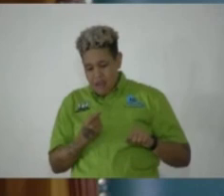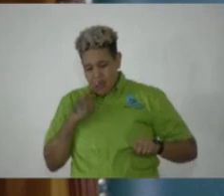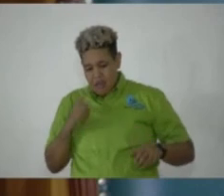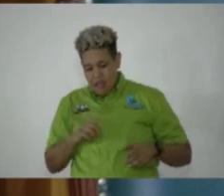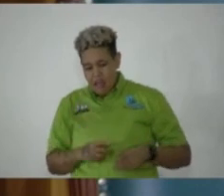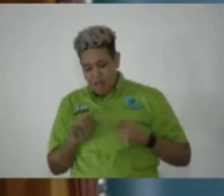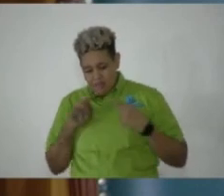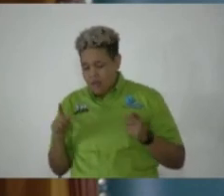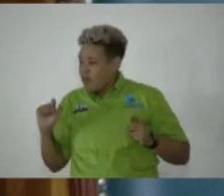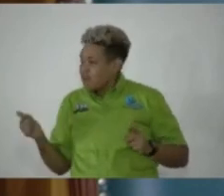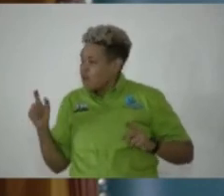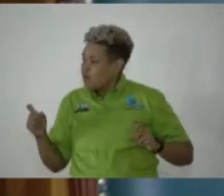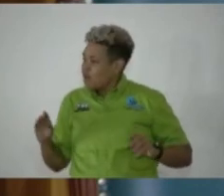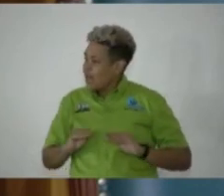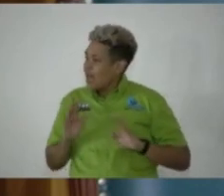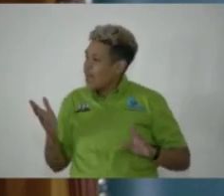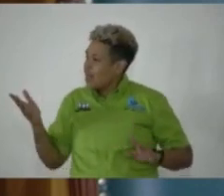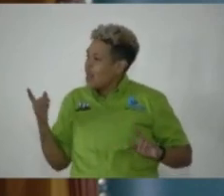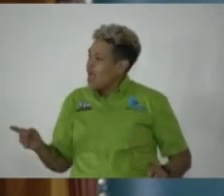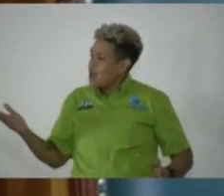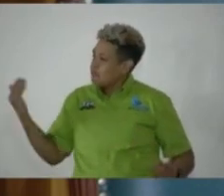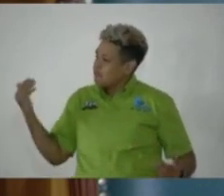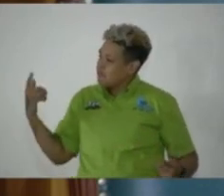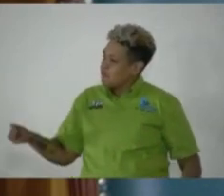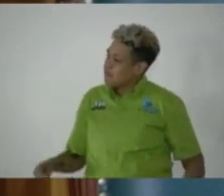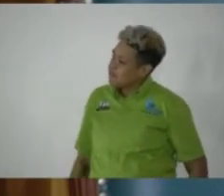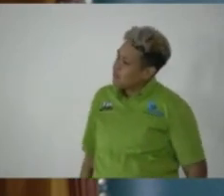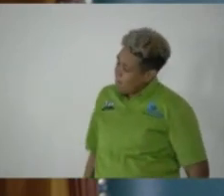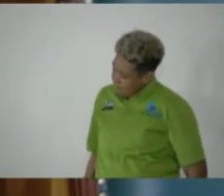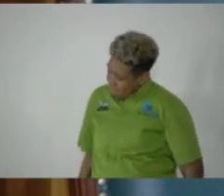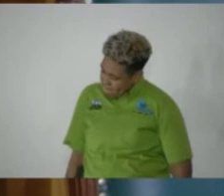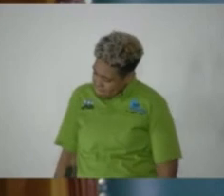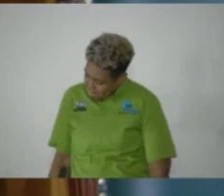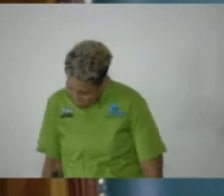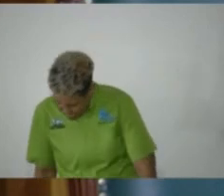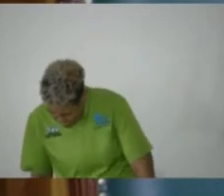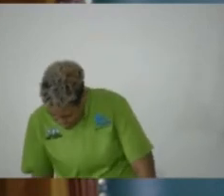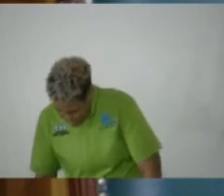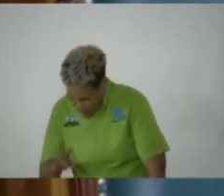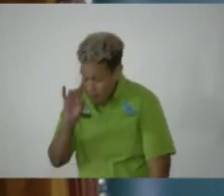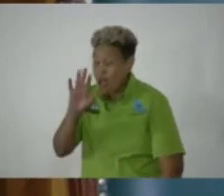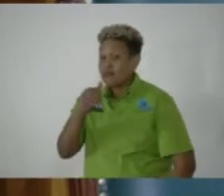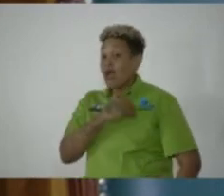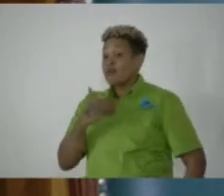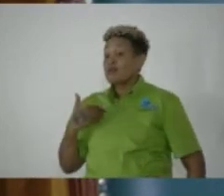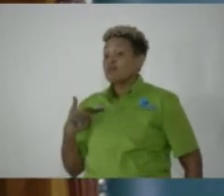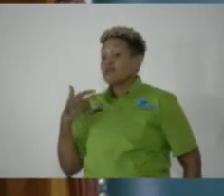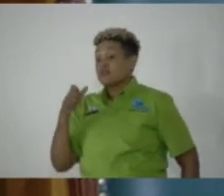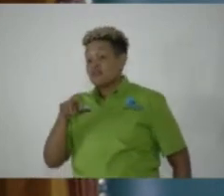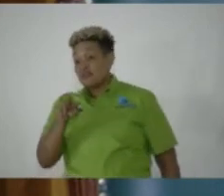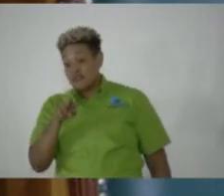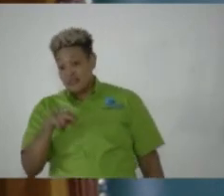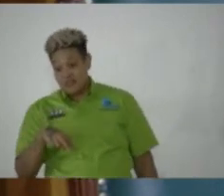of another question very clearly is being posited by the member. So the latitude you were given.